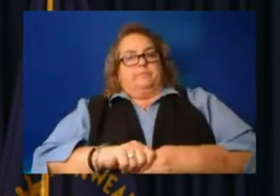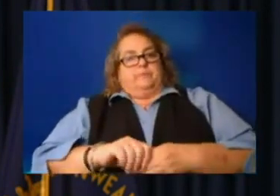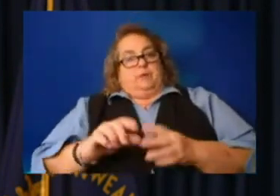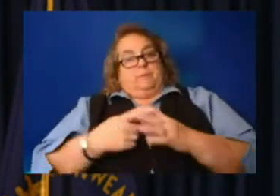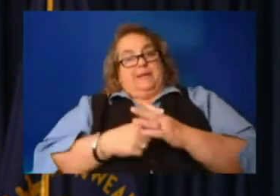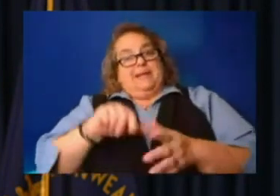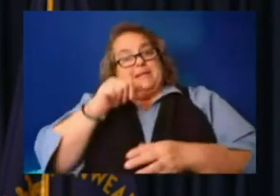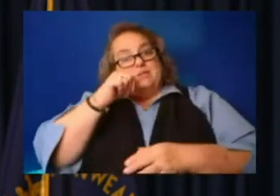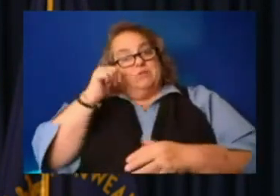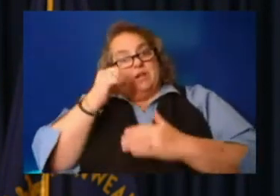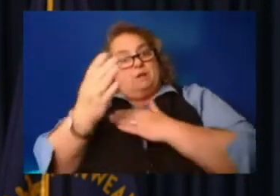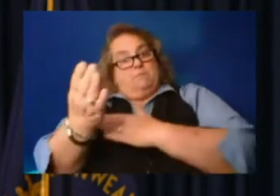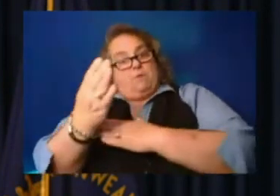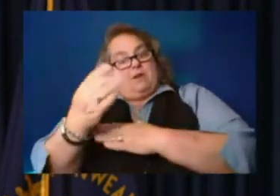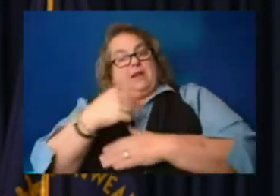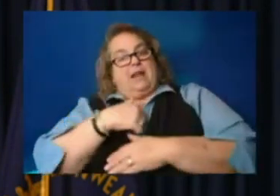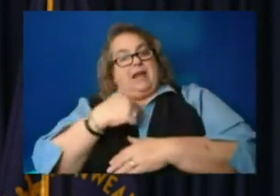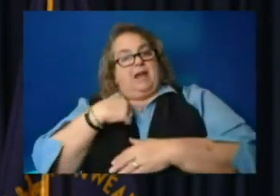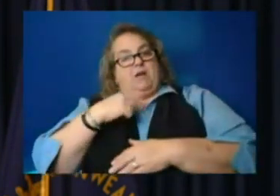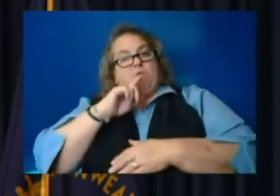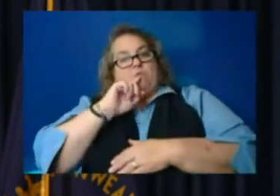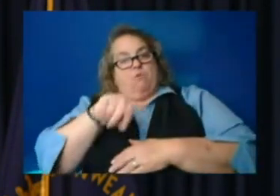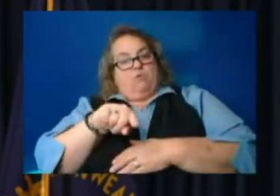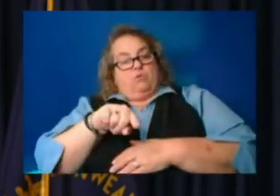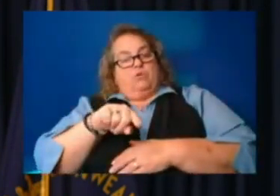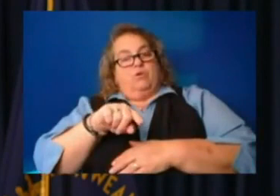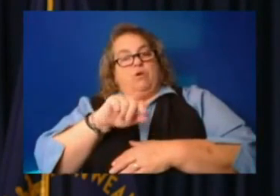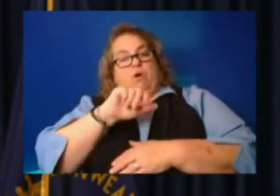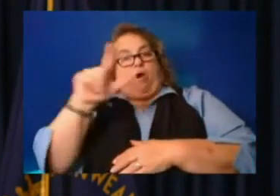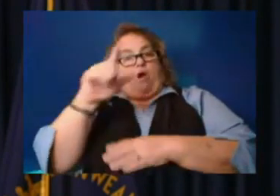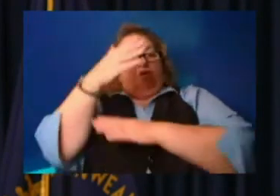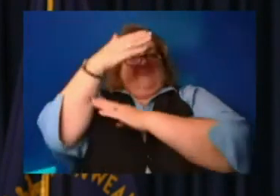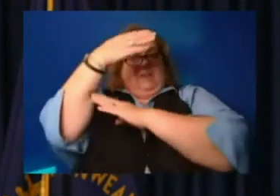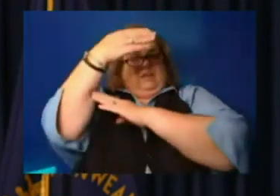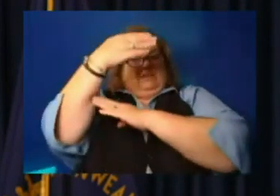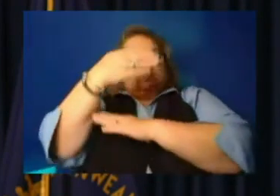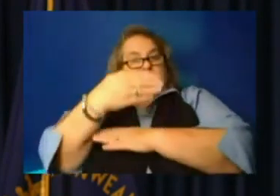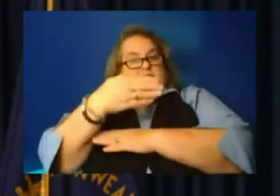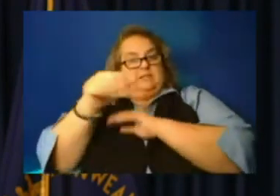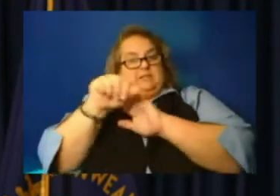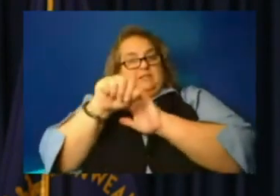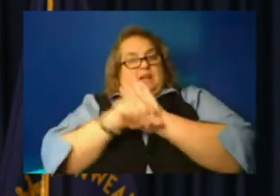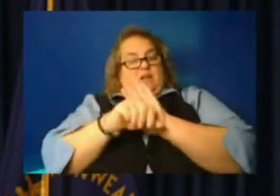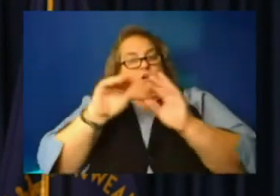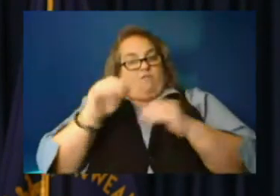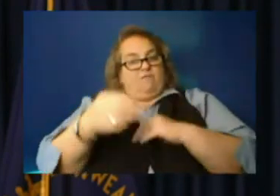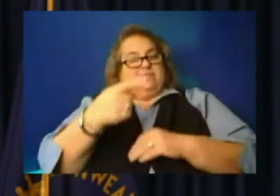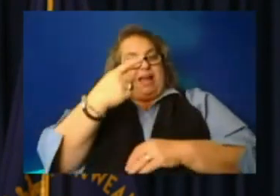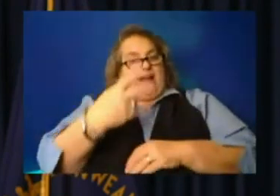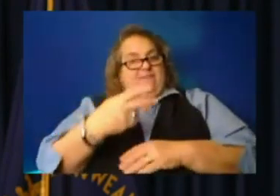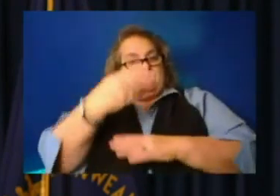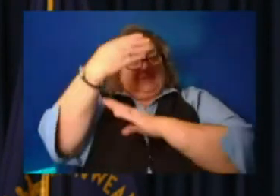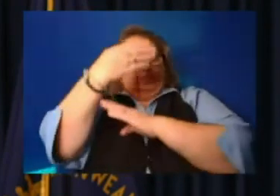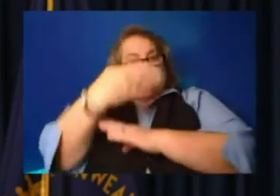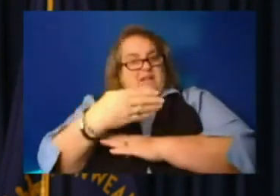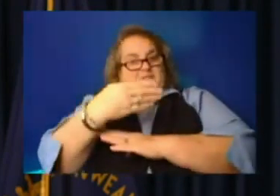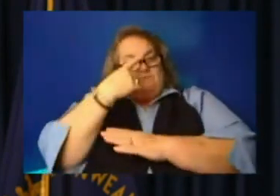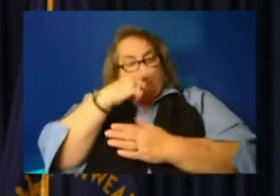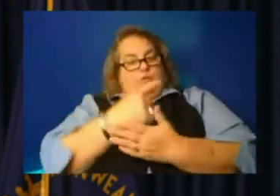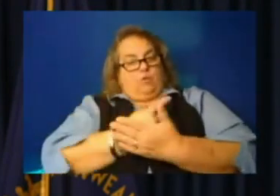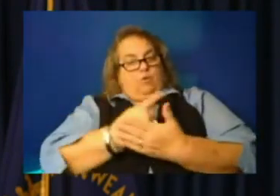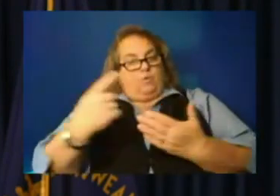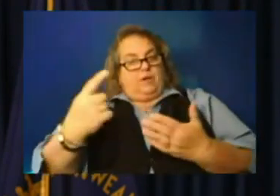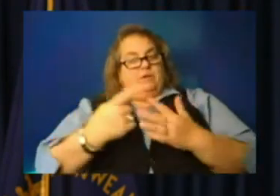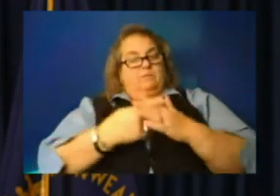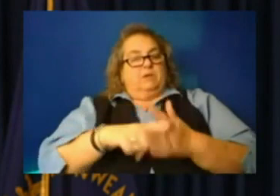uh, I directed at all flags at all state office buildings be lowered to half staff for the week. So it began on Tuesday,